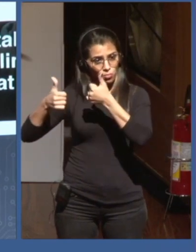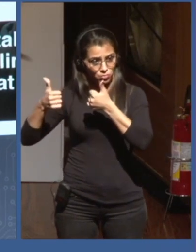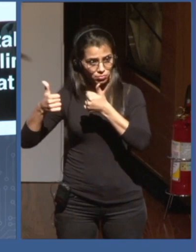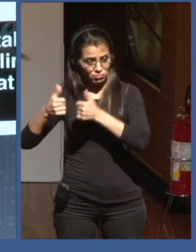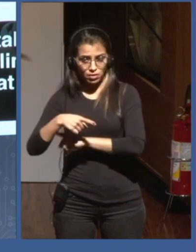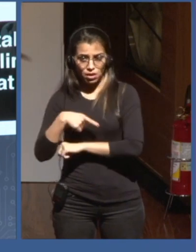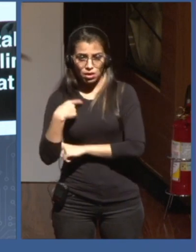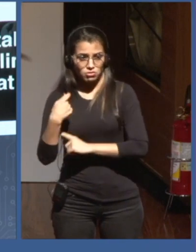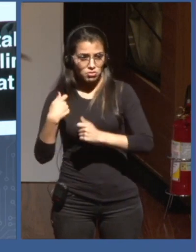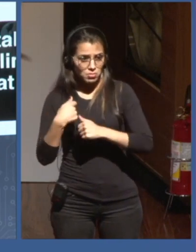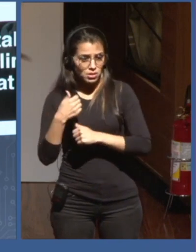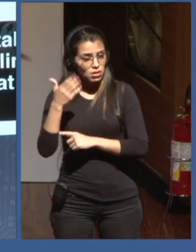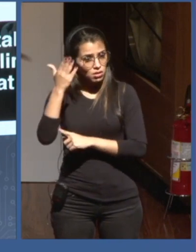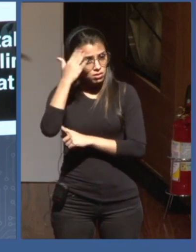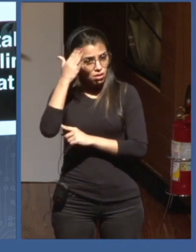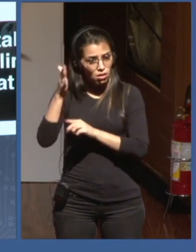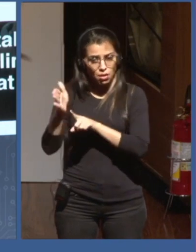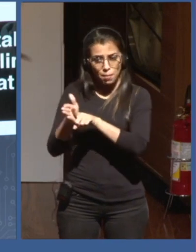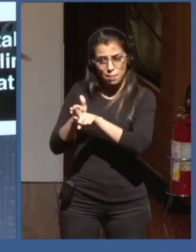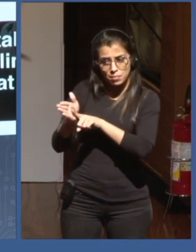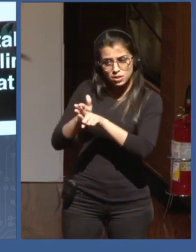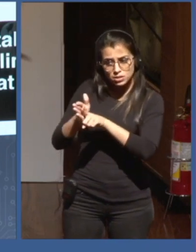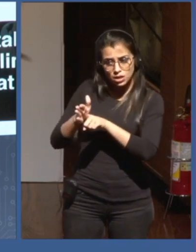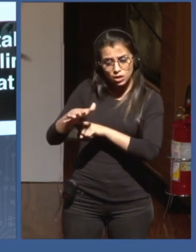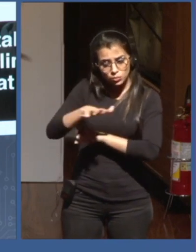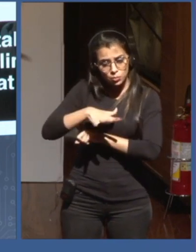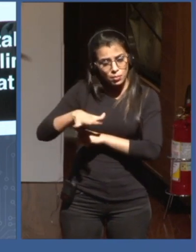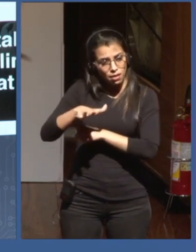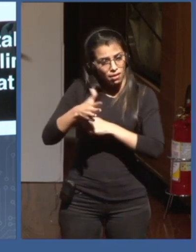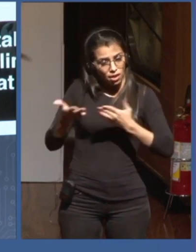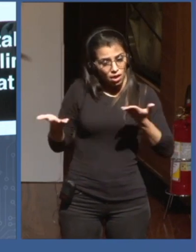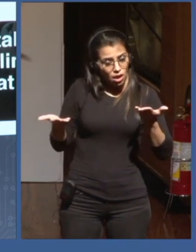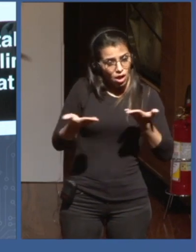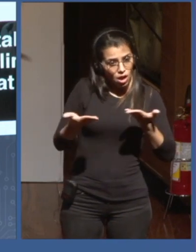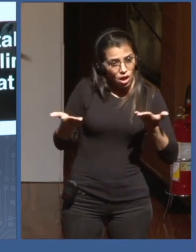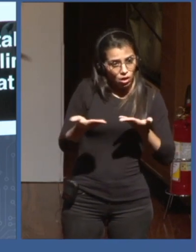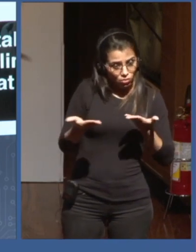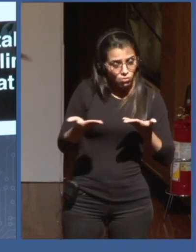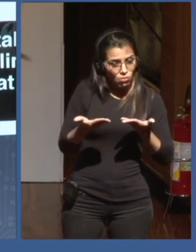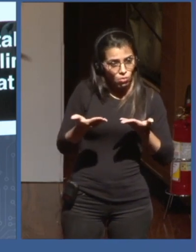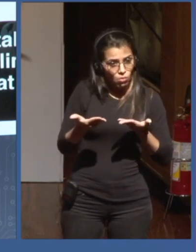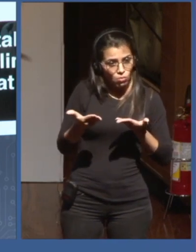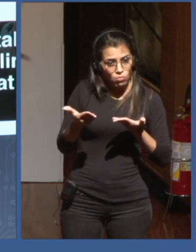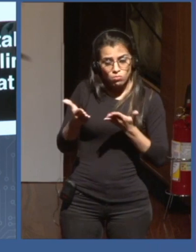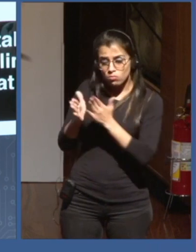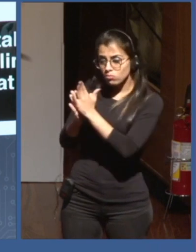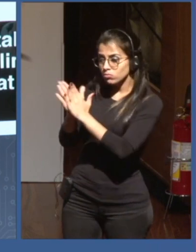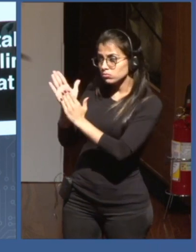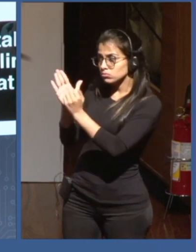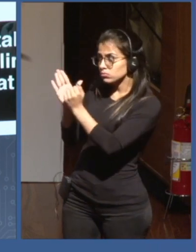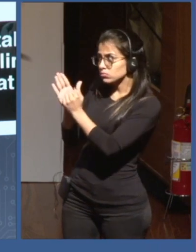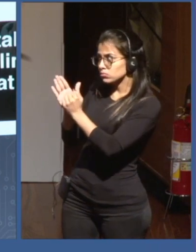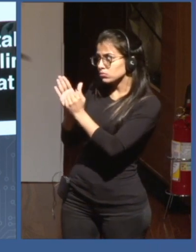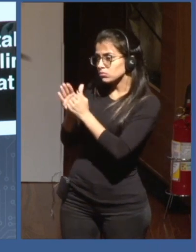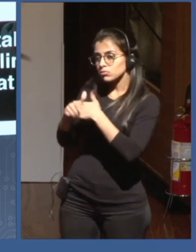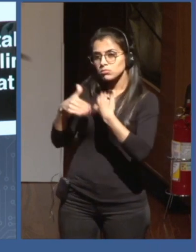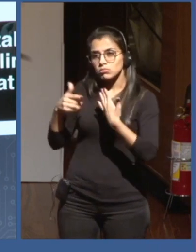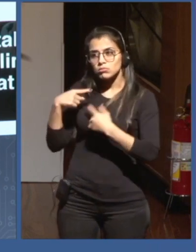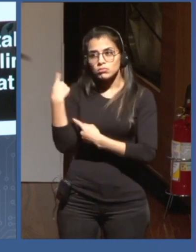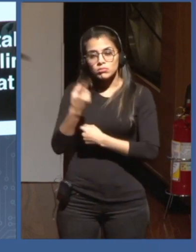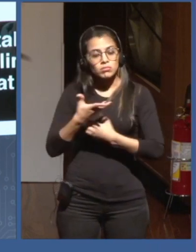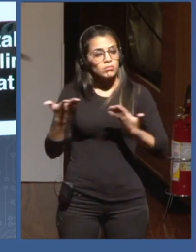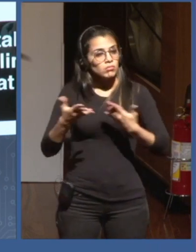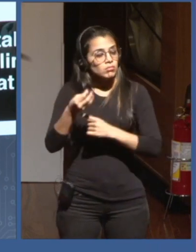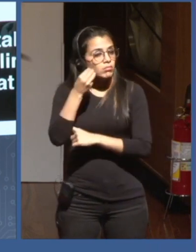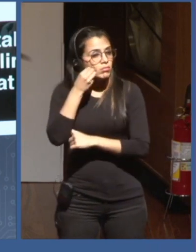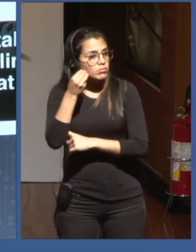about being literate in the age of data. And so, we try to bring this approach to a lot of different activities that